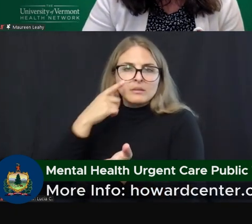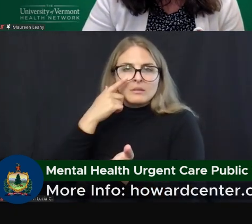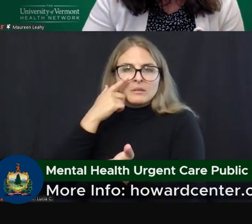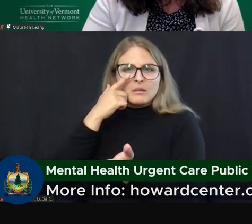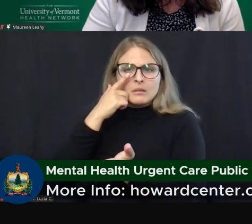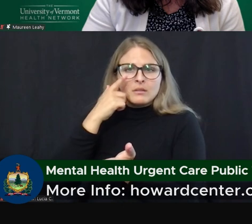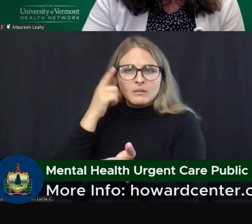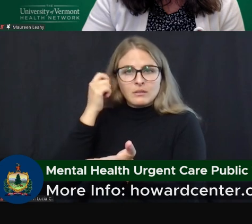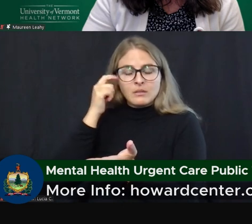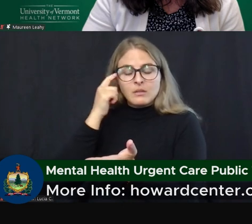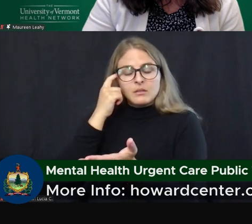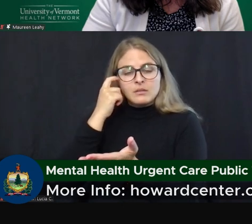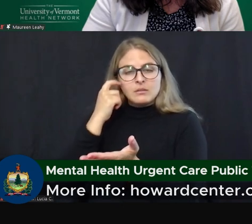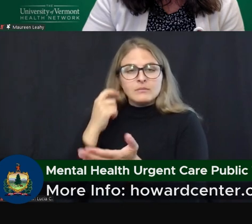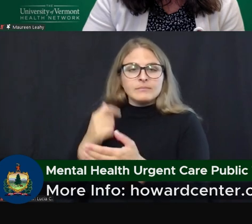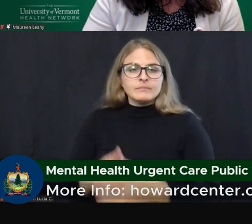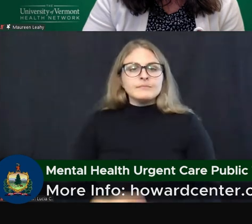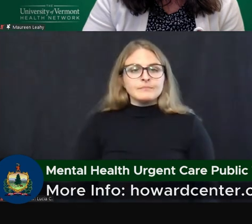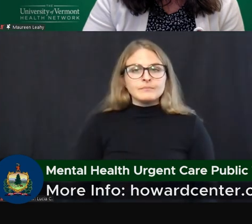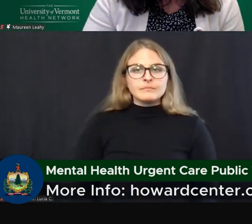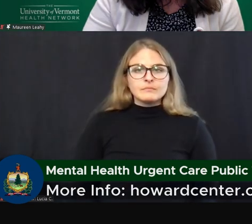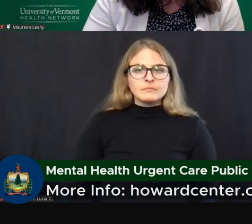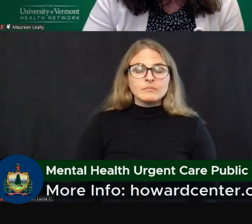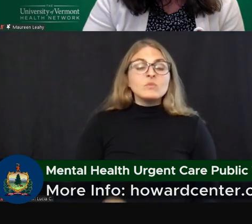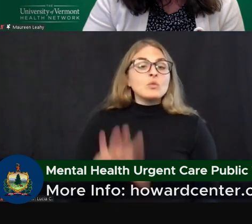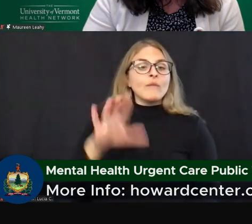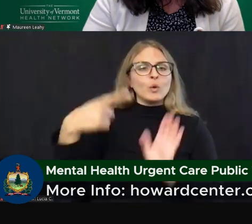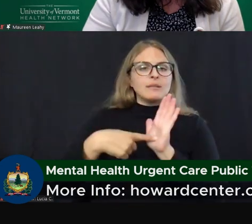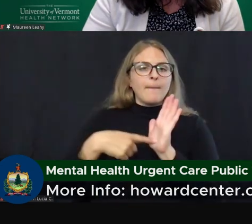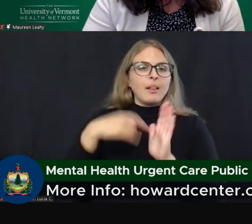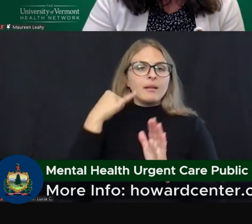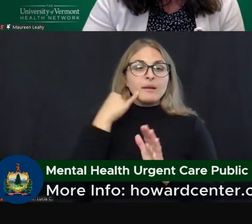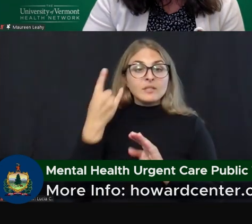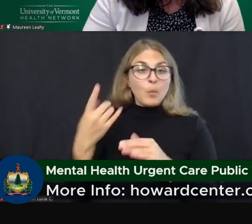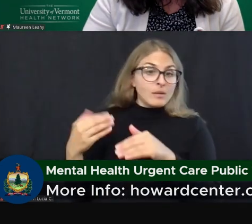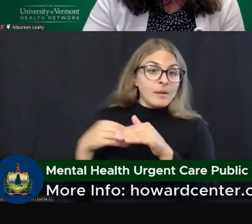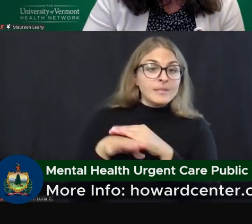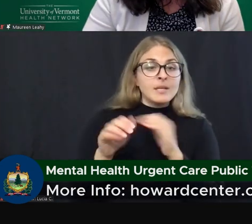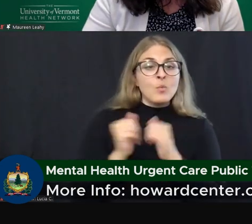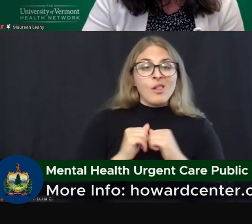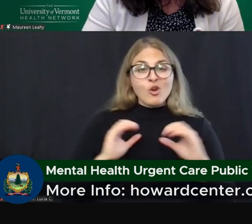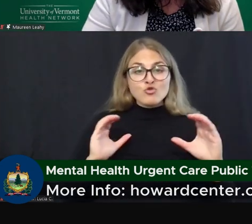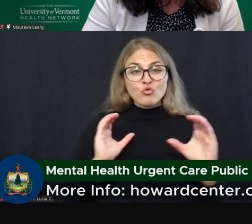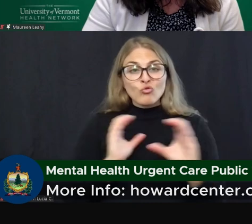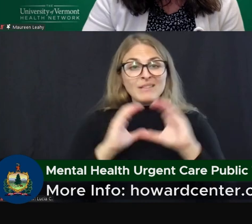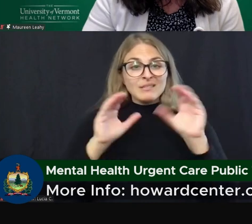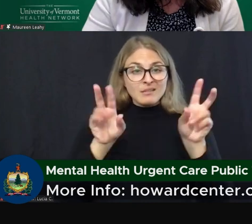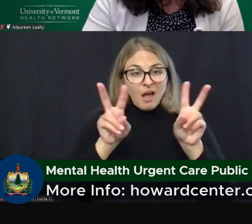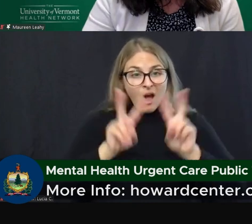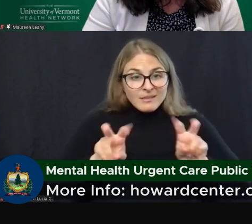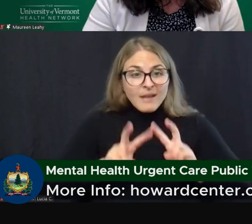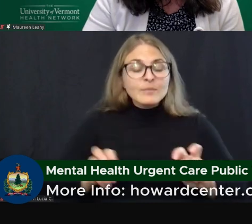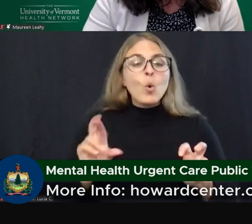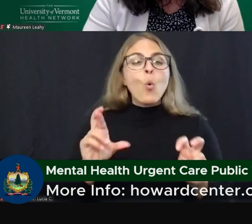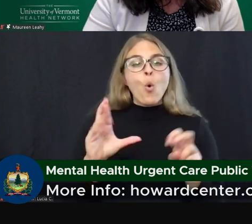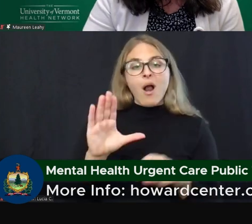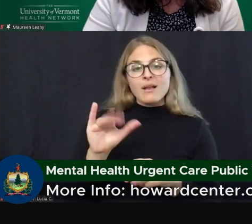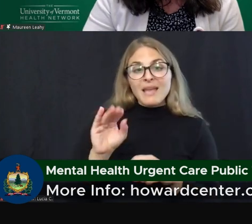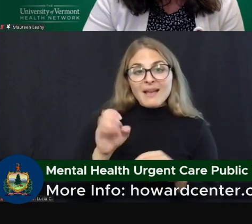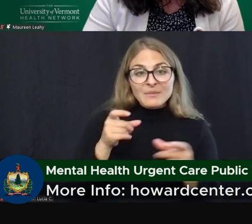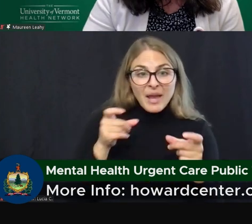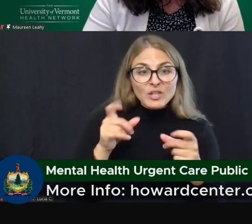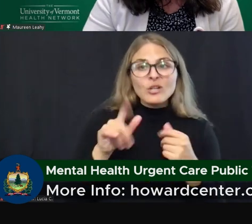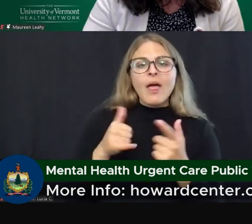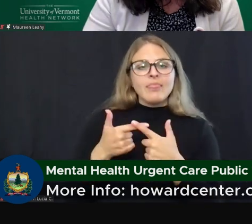to a guest's medical insurance. So if someone comes in for a crisis assessment or case management and then receives